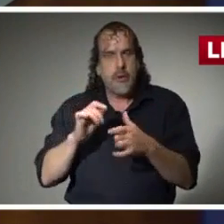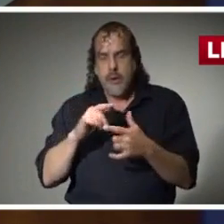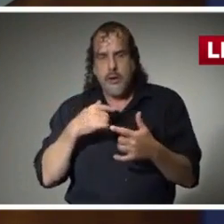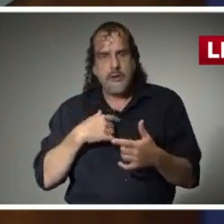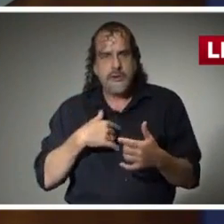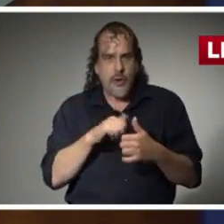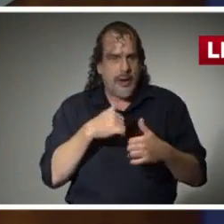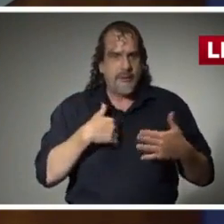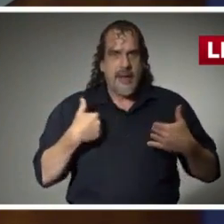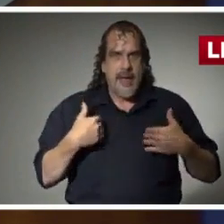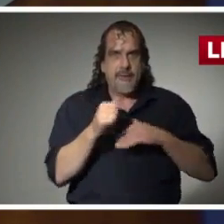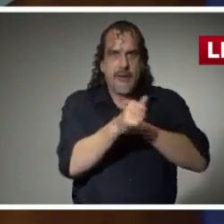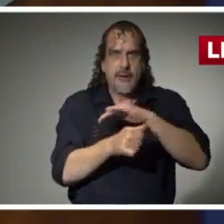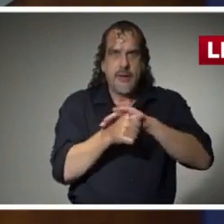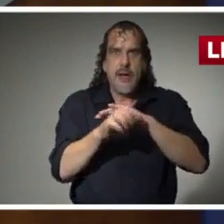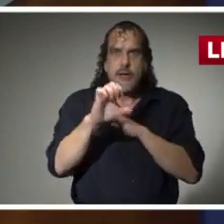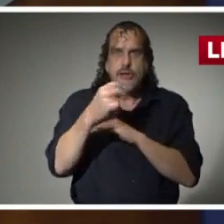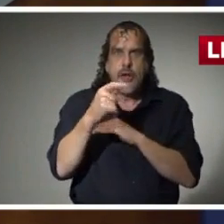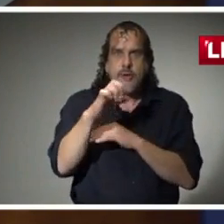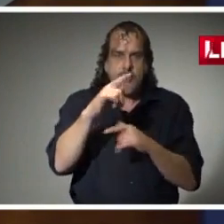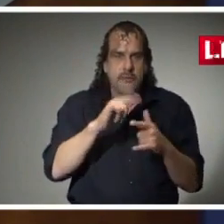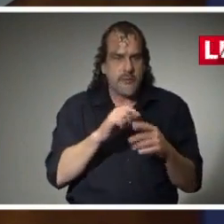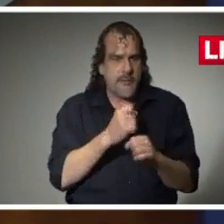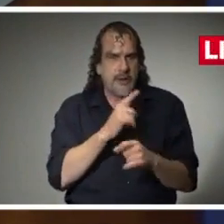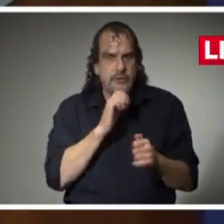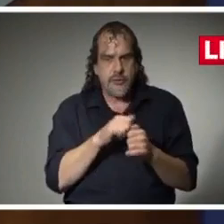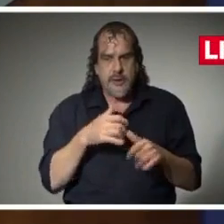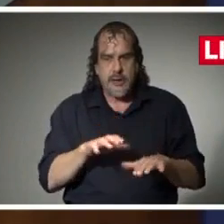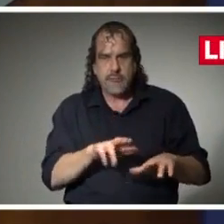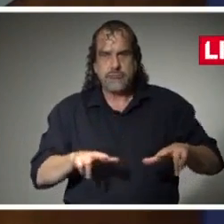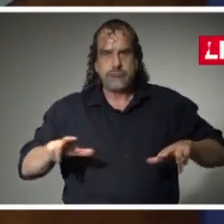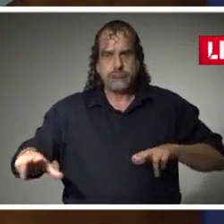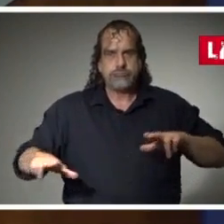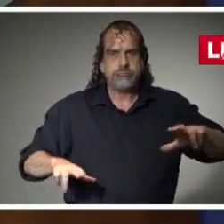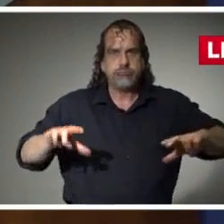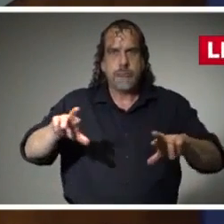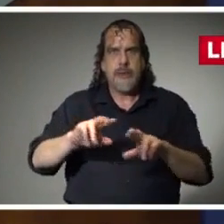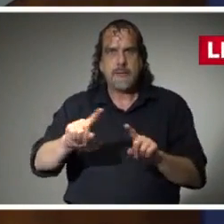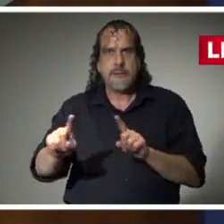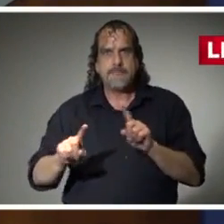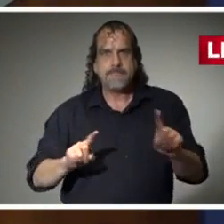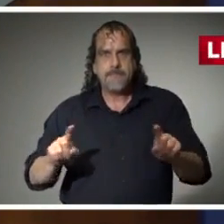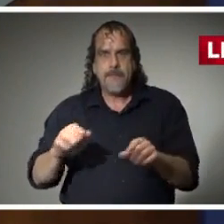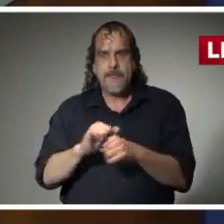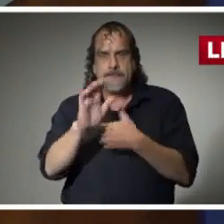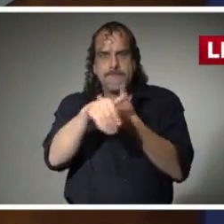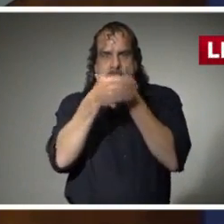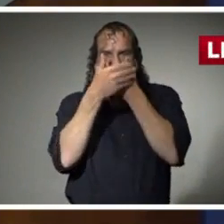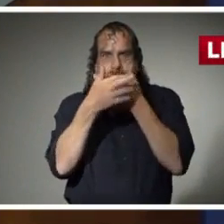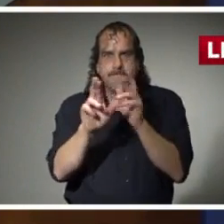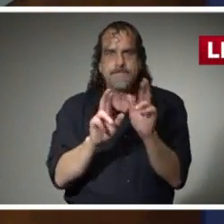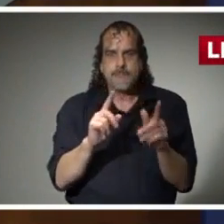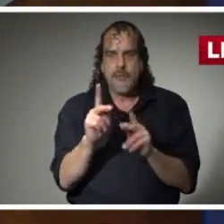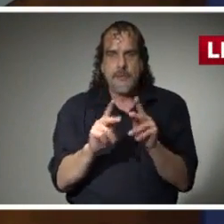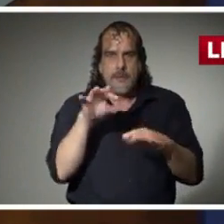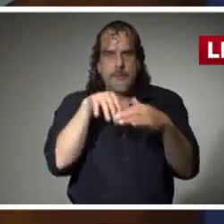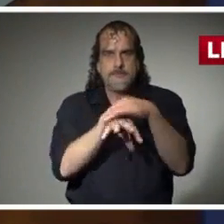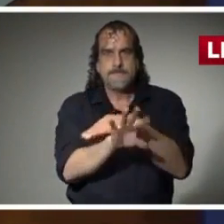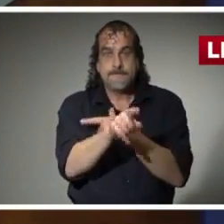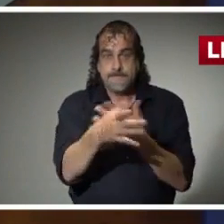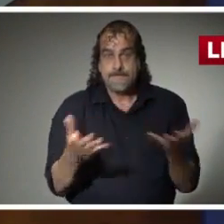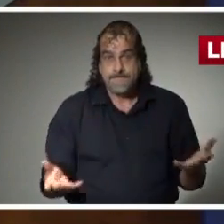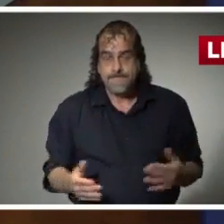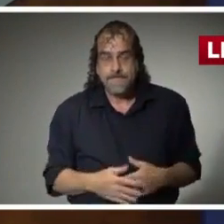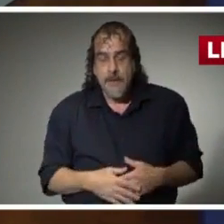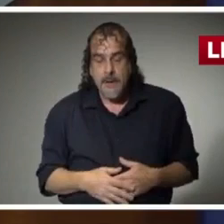where we can do everything we can to try to ensure social distancing, where we can try to have mask available for those that are in shelters.